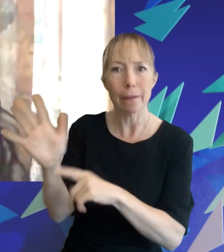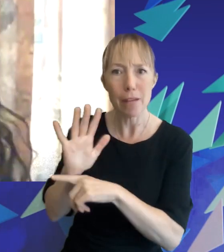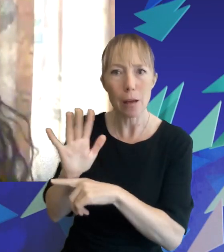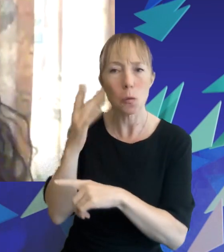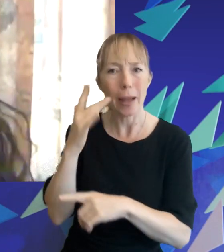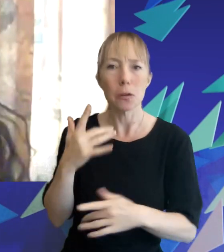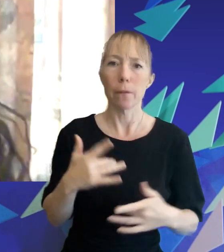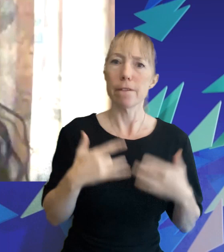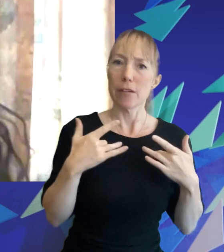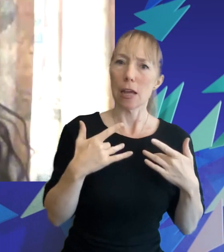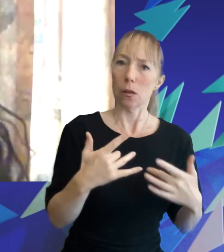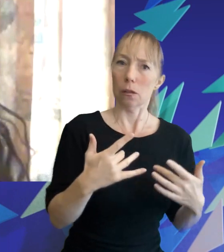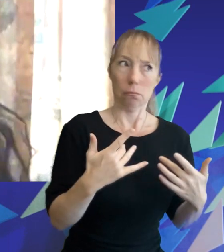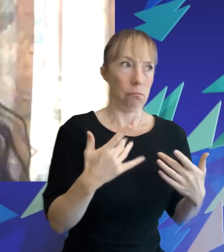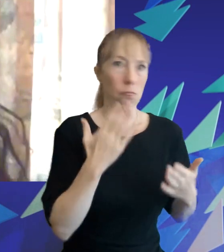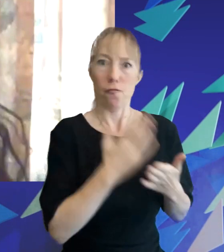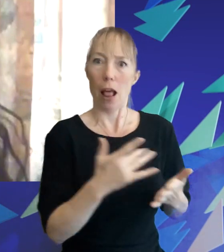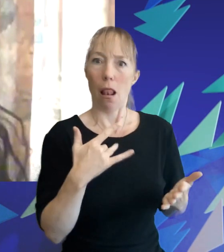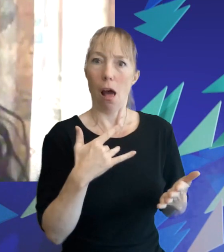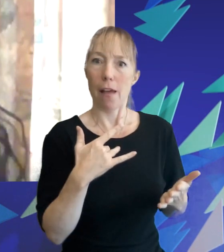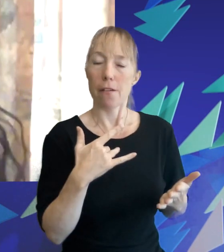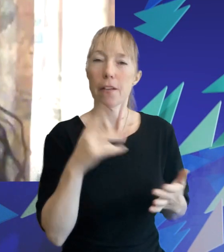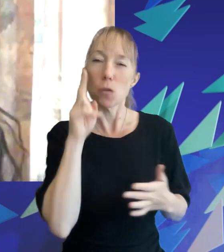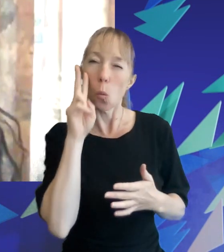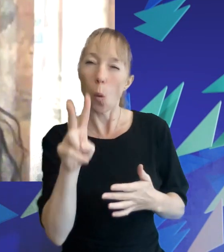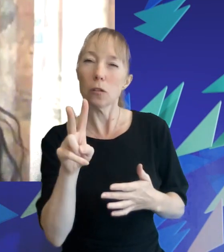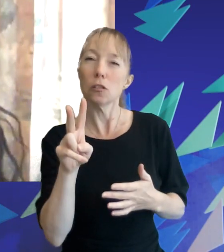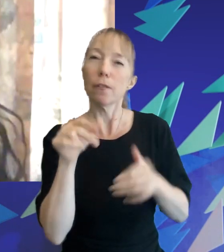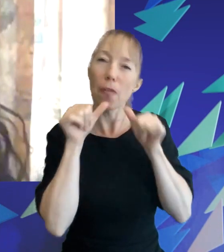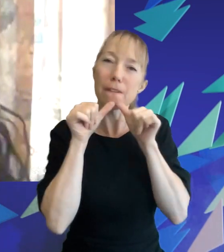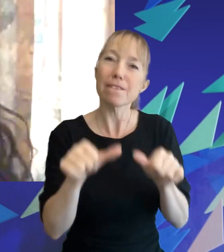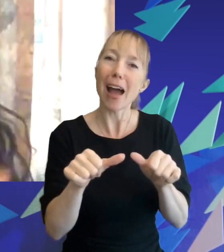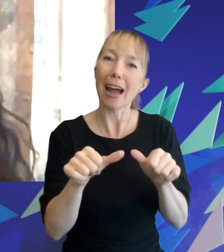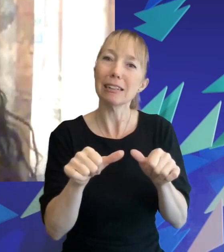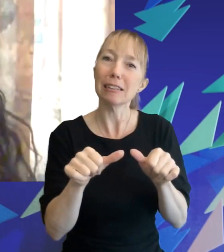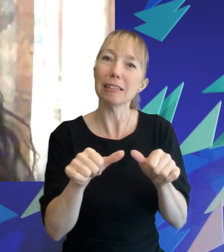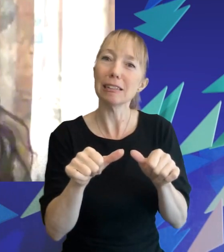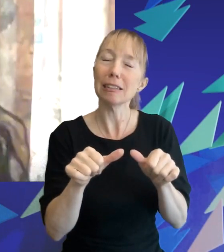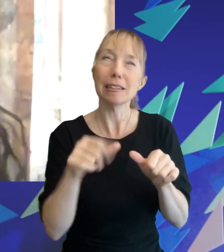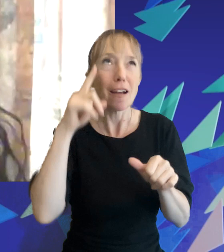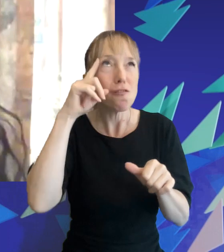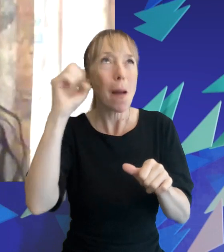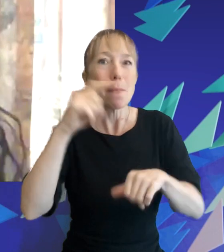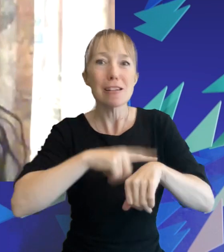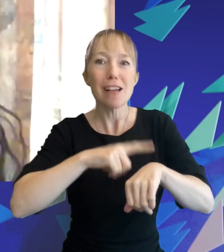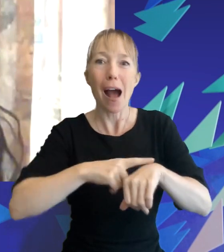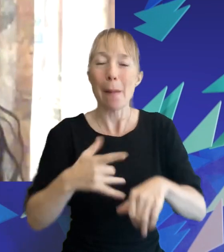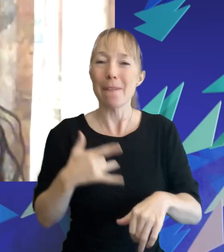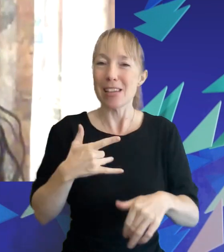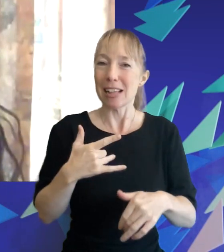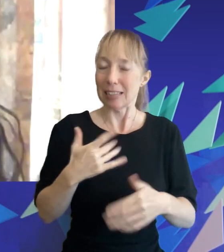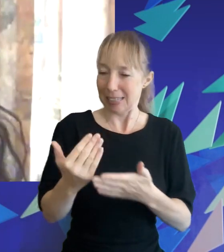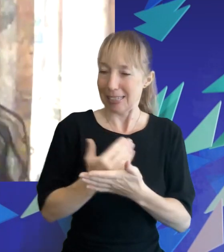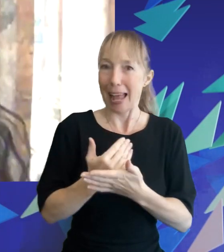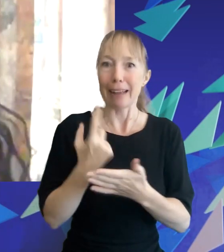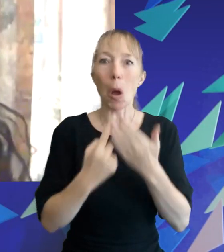one watching these films for the fan bases may take them back to a time where they felt safer when the only dystopia was one